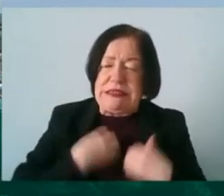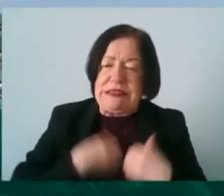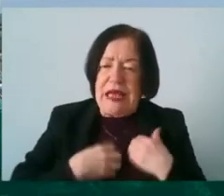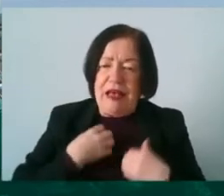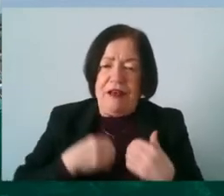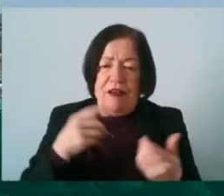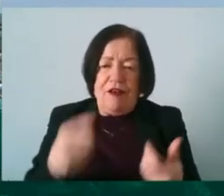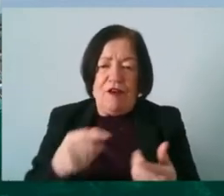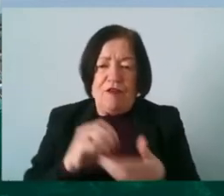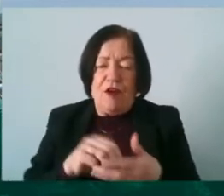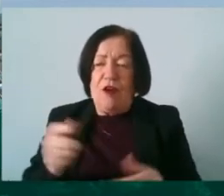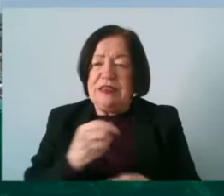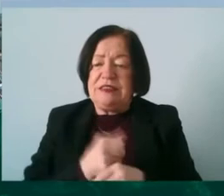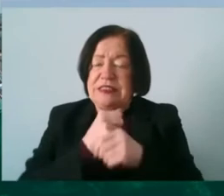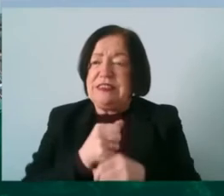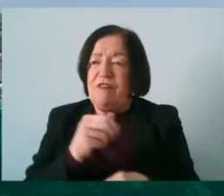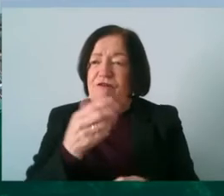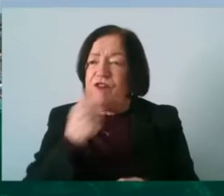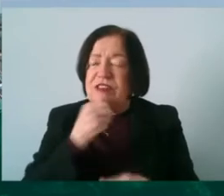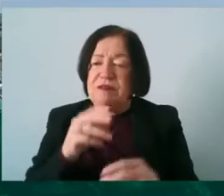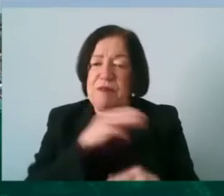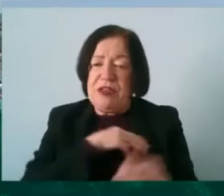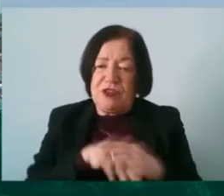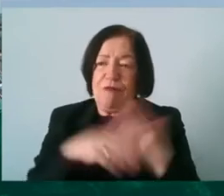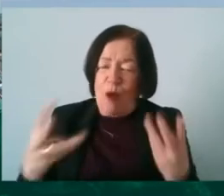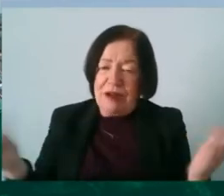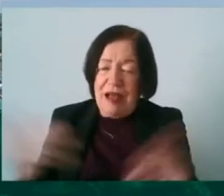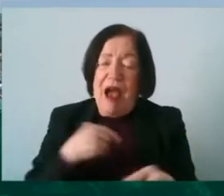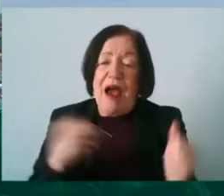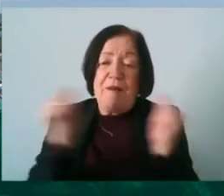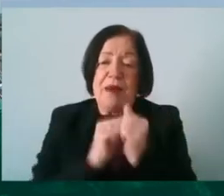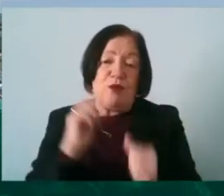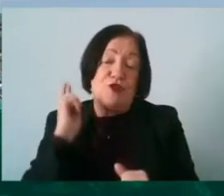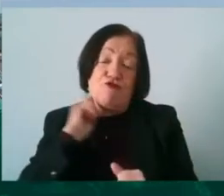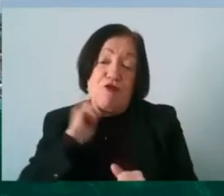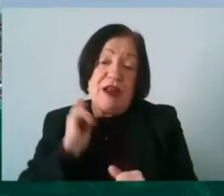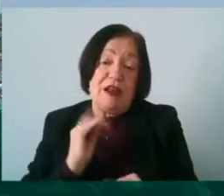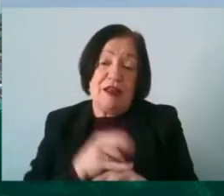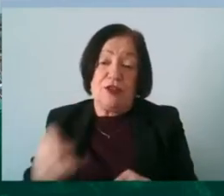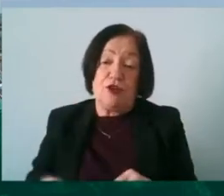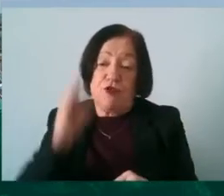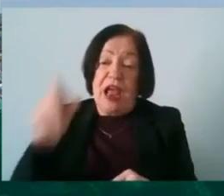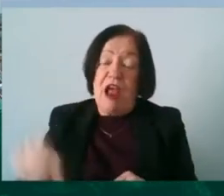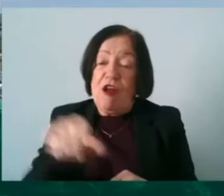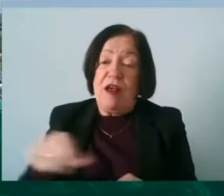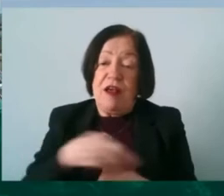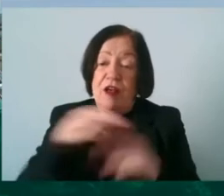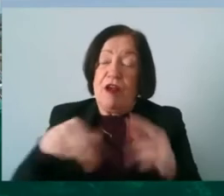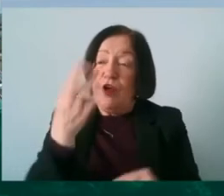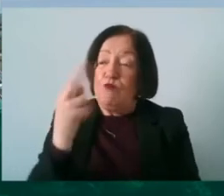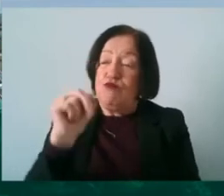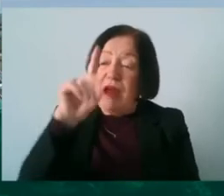deputy first minister was very keen that it happened so i met with the residents in a greater uh area around the randeville stadium